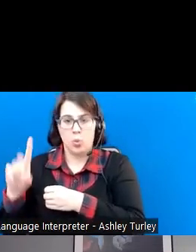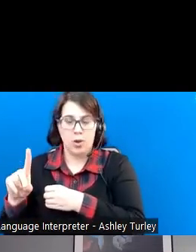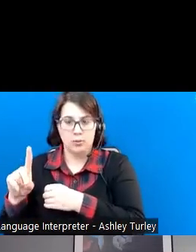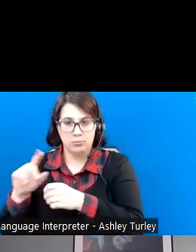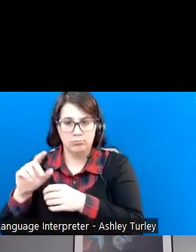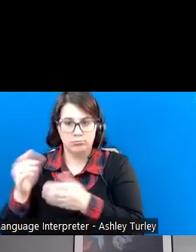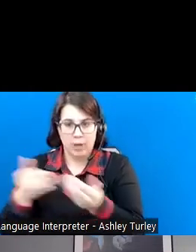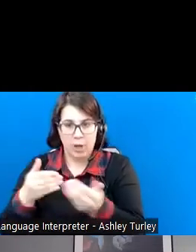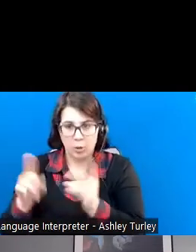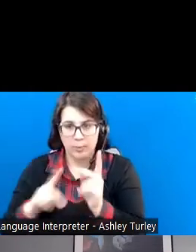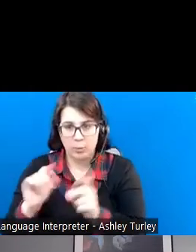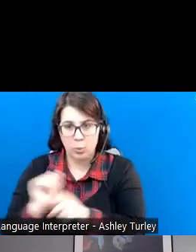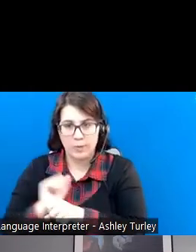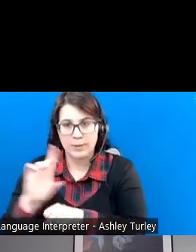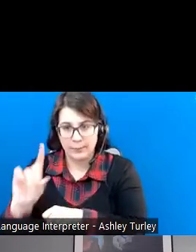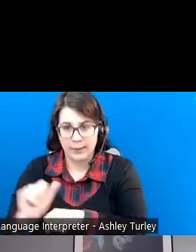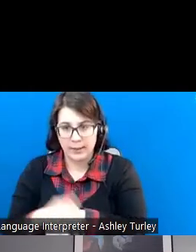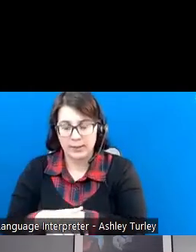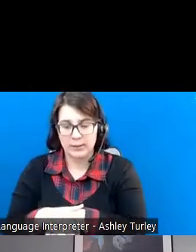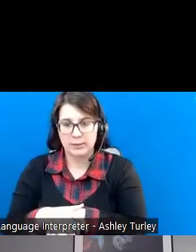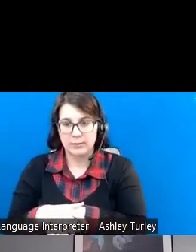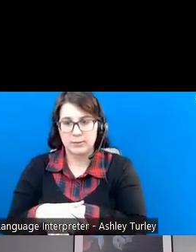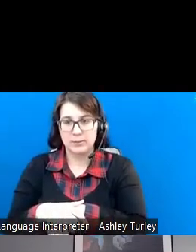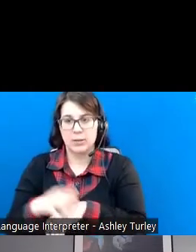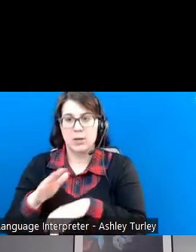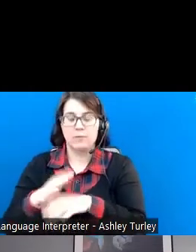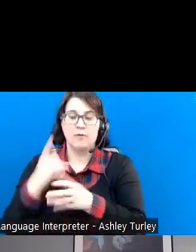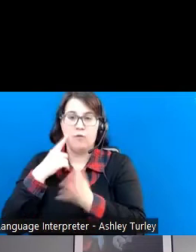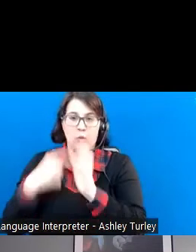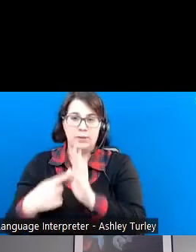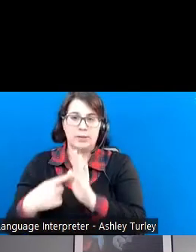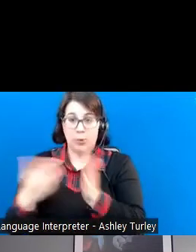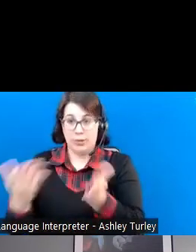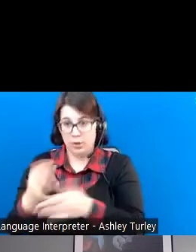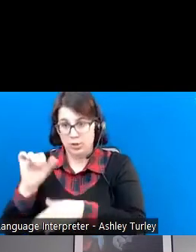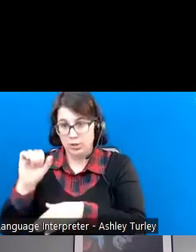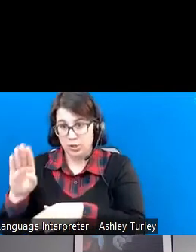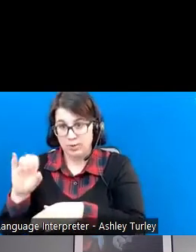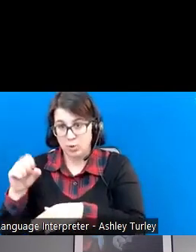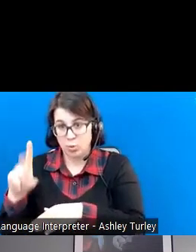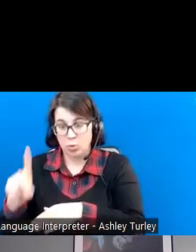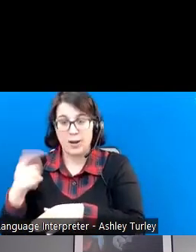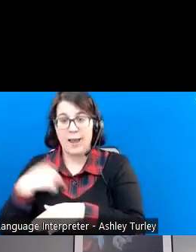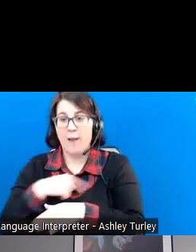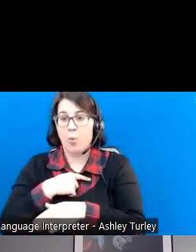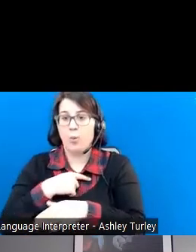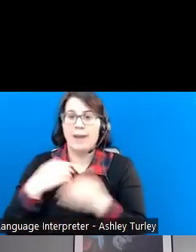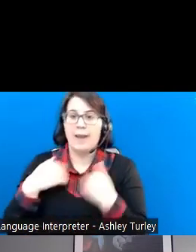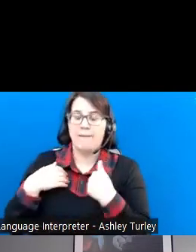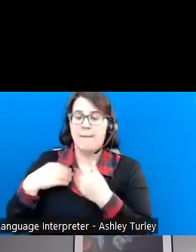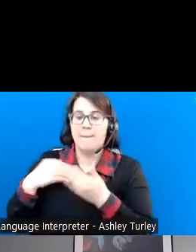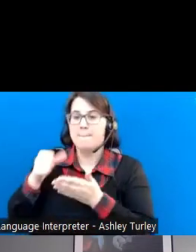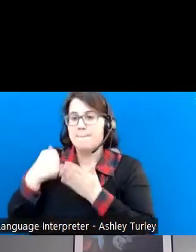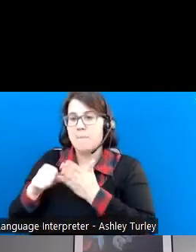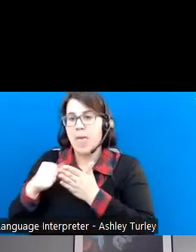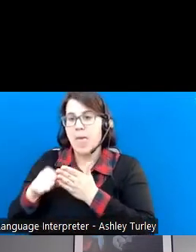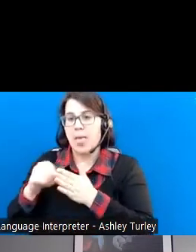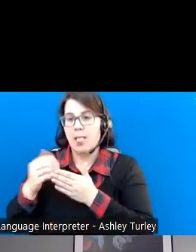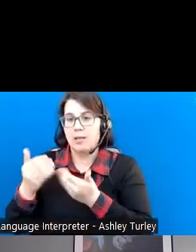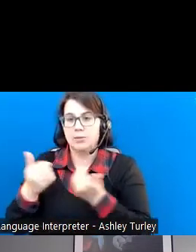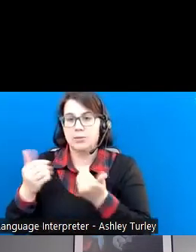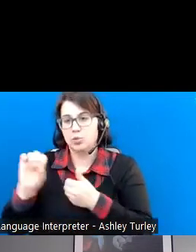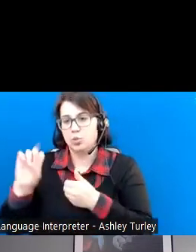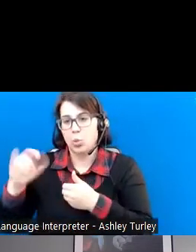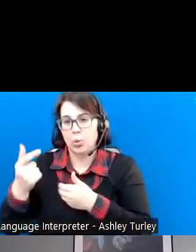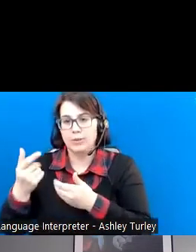disabilities on these jobs. So, for example, here at Job Squad, we run a pre-sort mail business down in Charleston where we provide